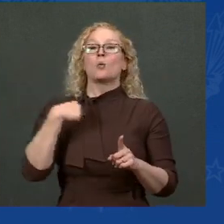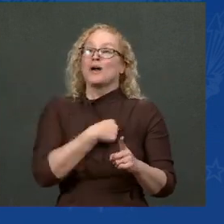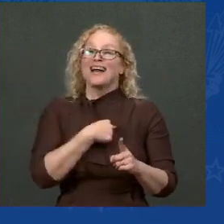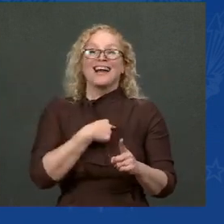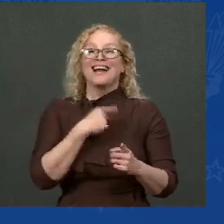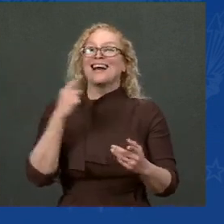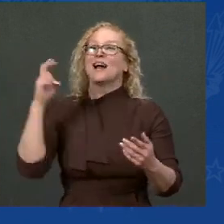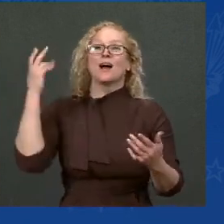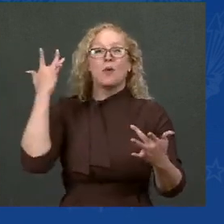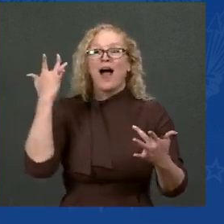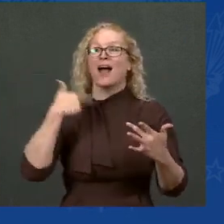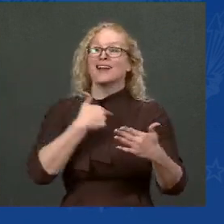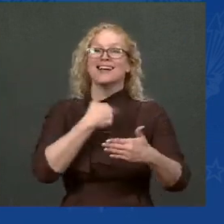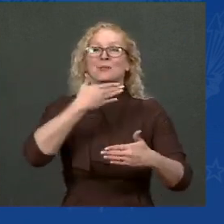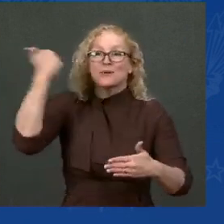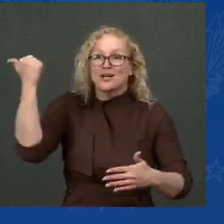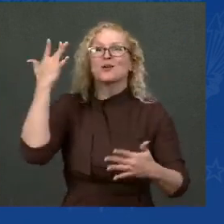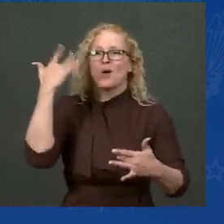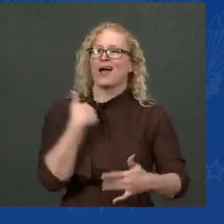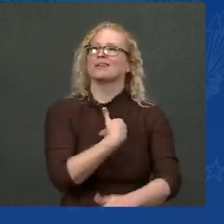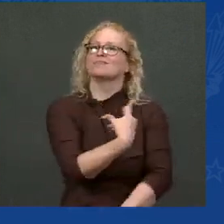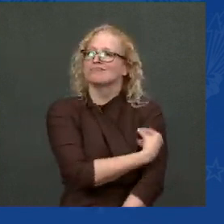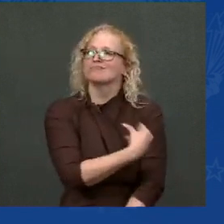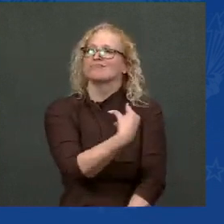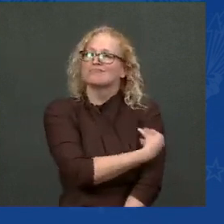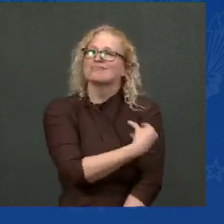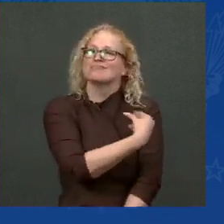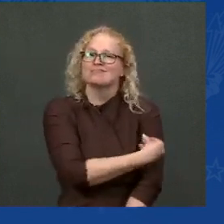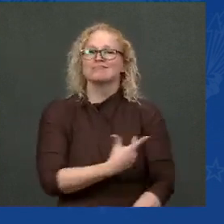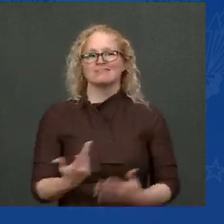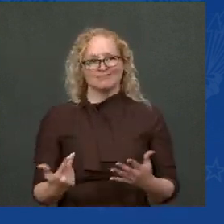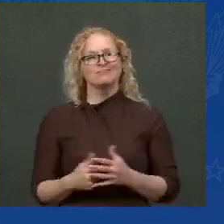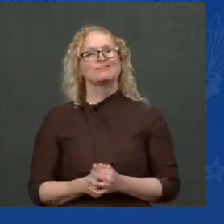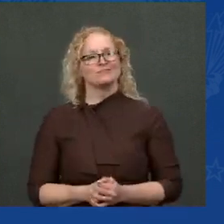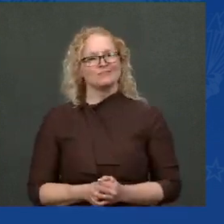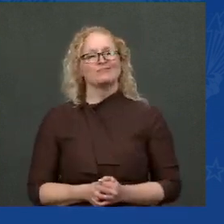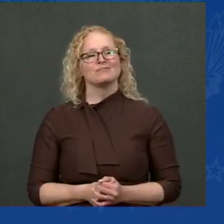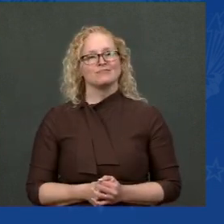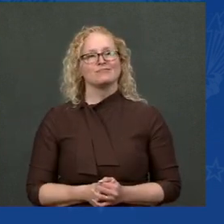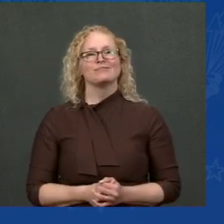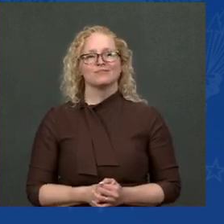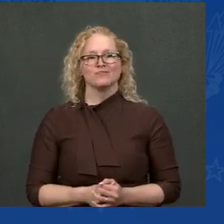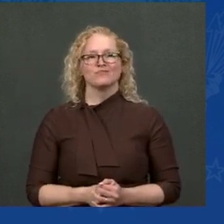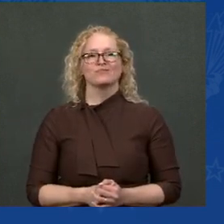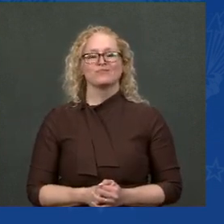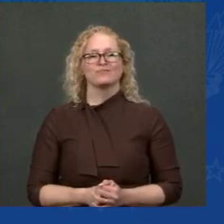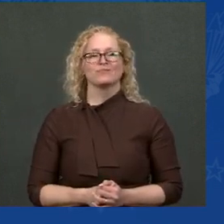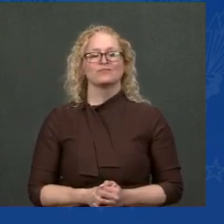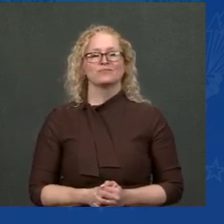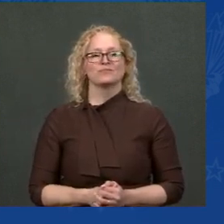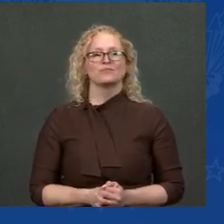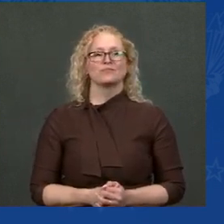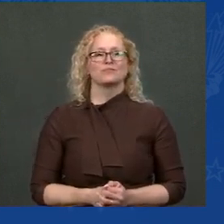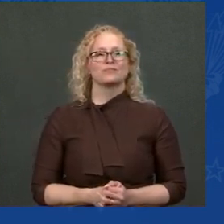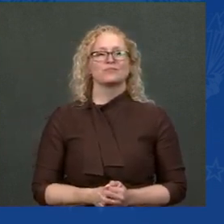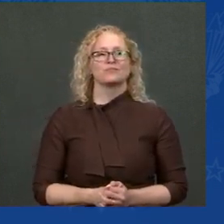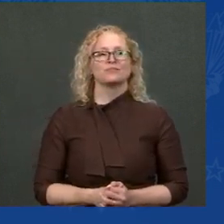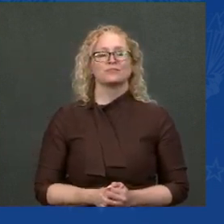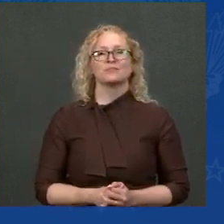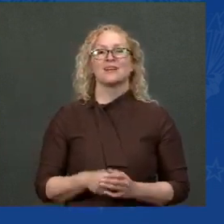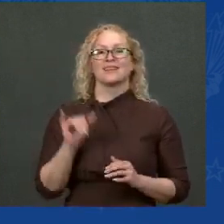felt is to pass our bipartisan — my bipartisan infrastructure agreement and my Build Back Better plan, which are being